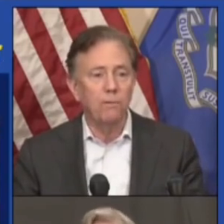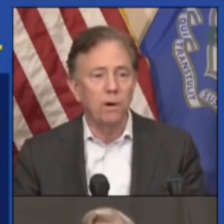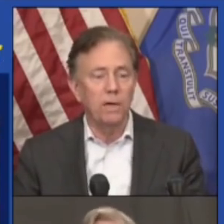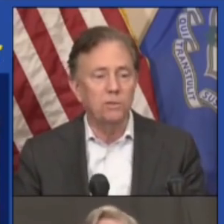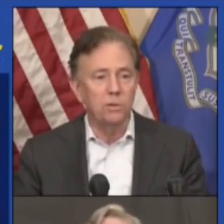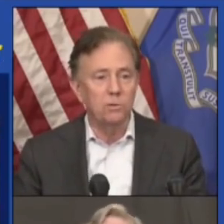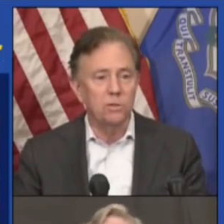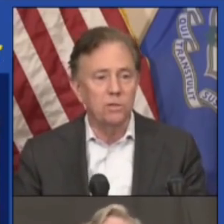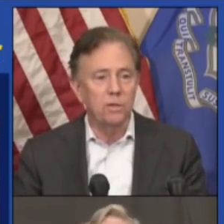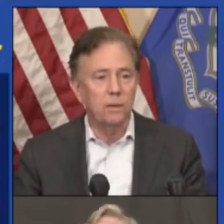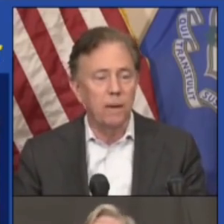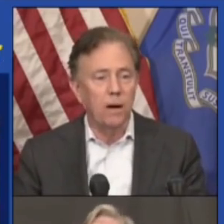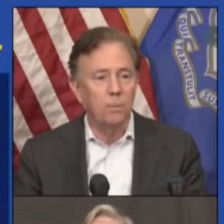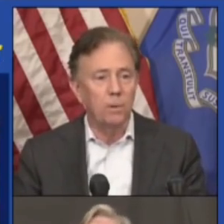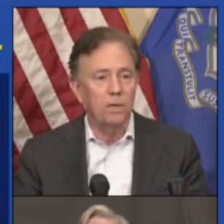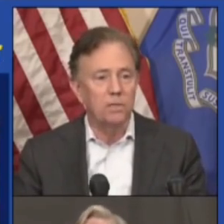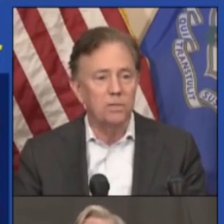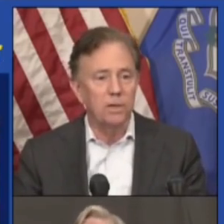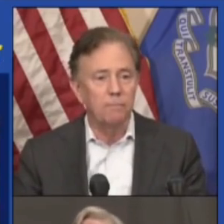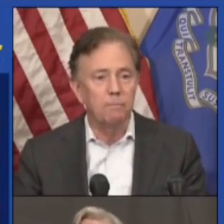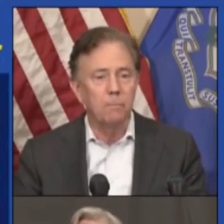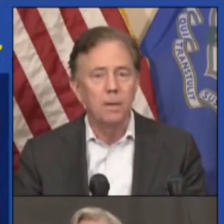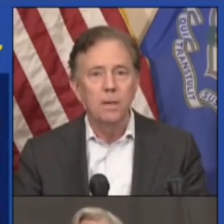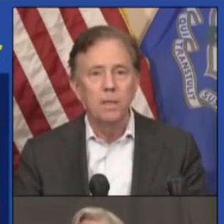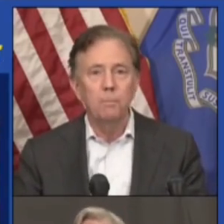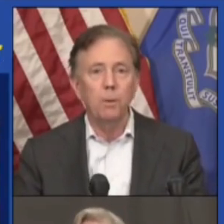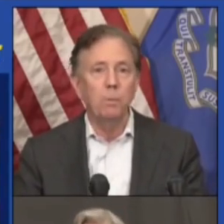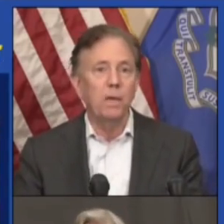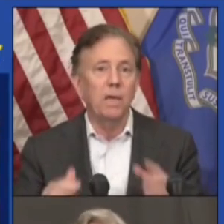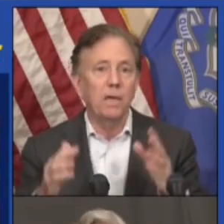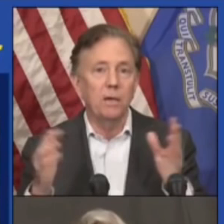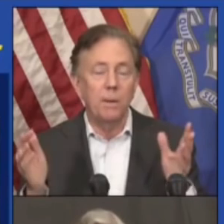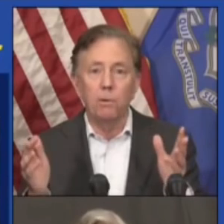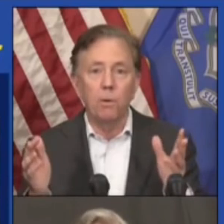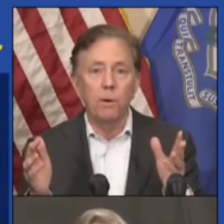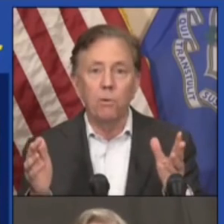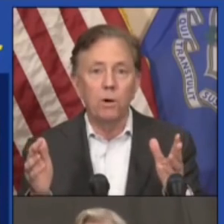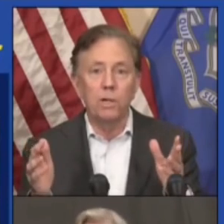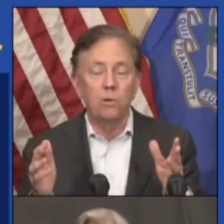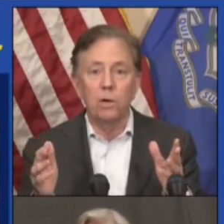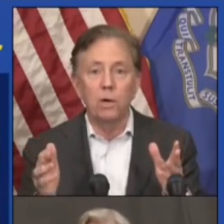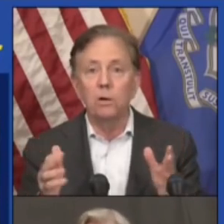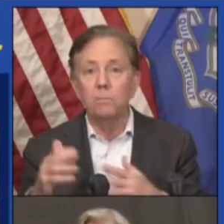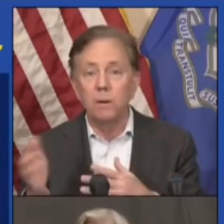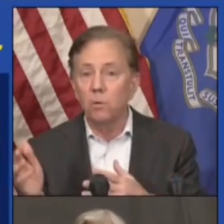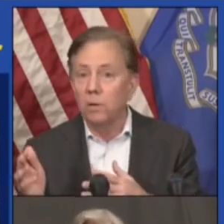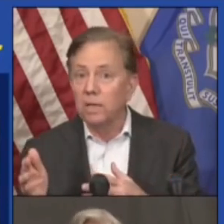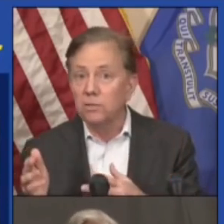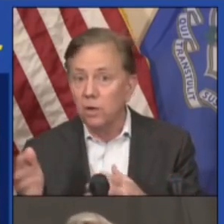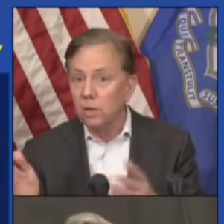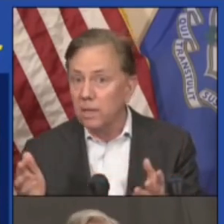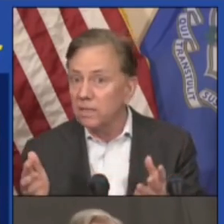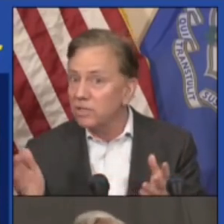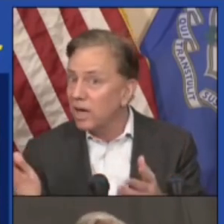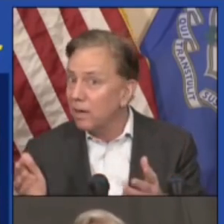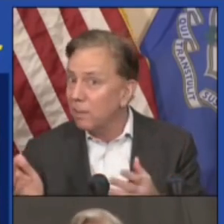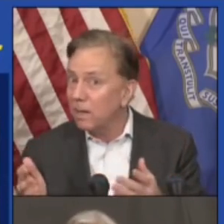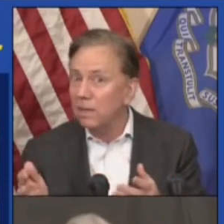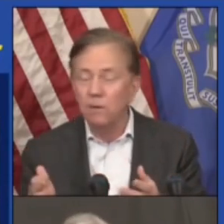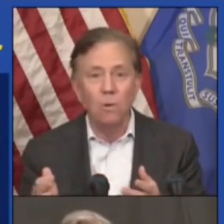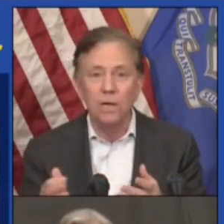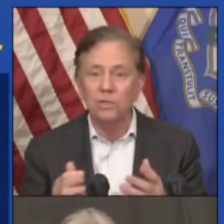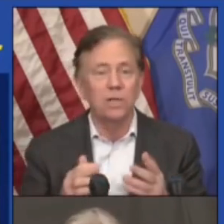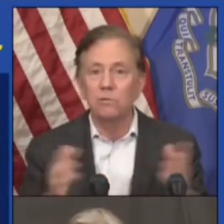other thing before I introduced Albert is the PPE. Remember where we were a year ago? Remember all that talk about the